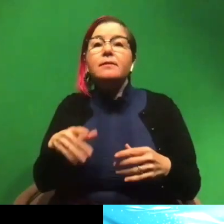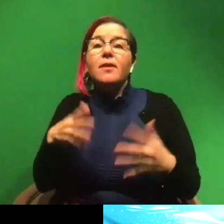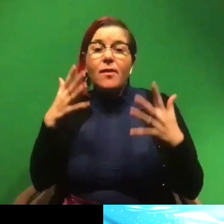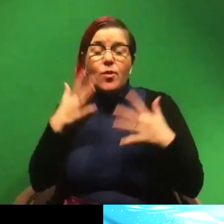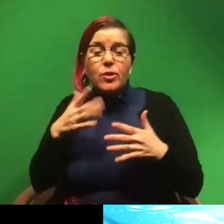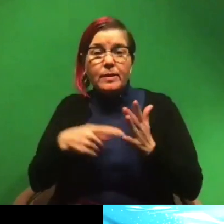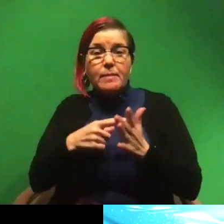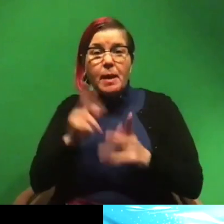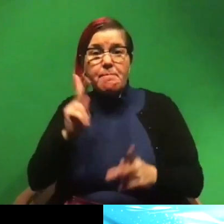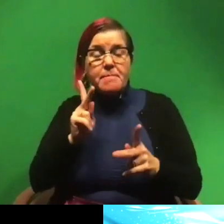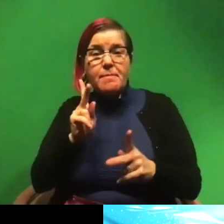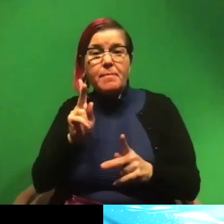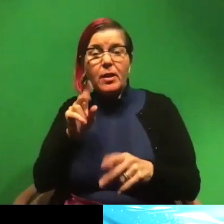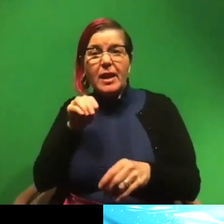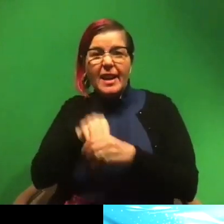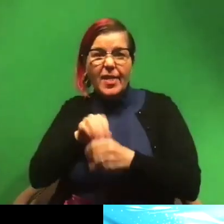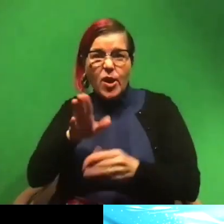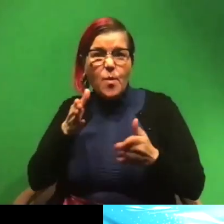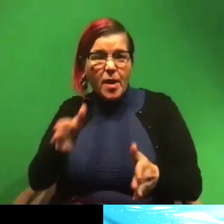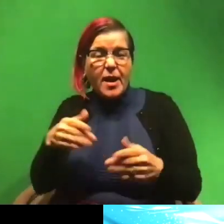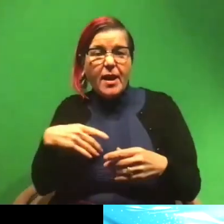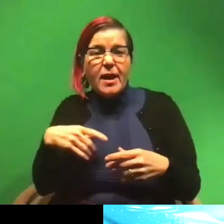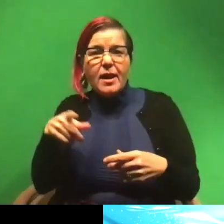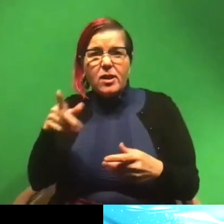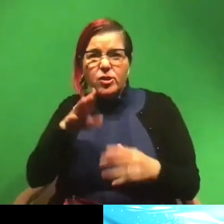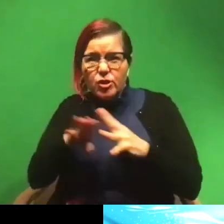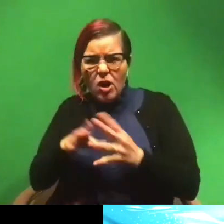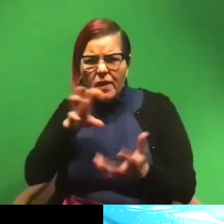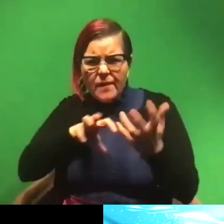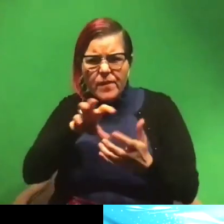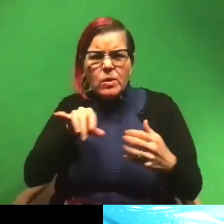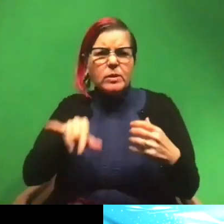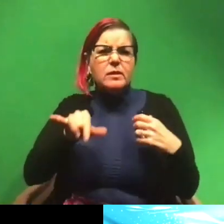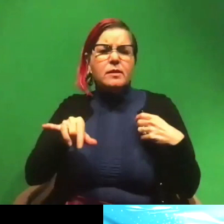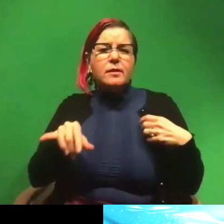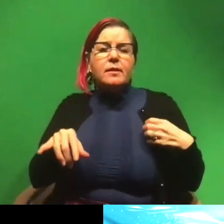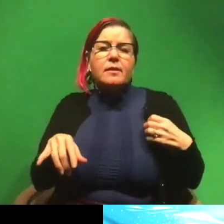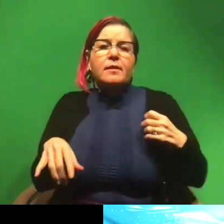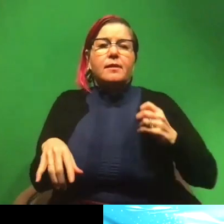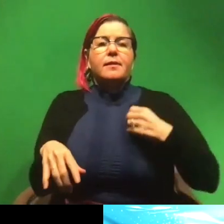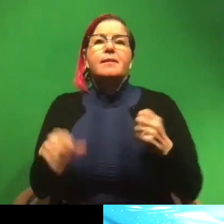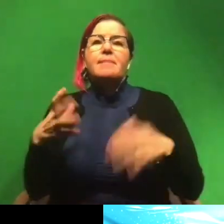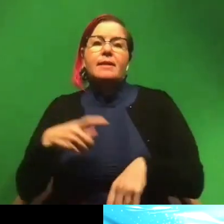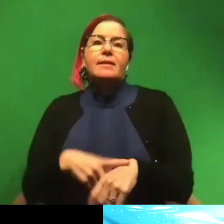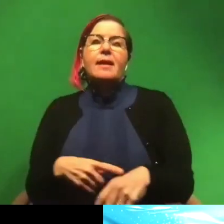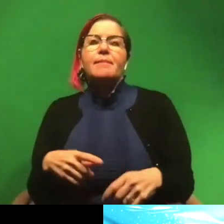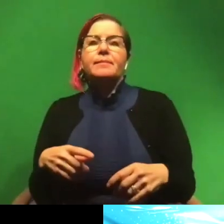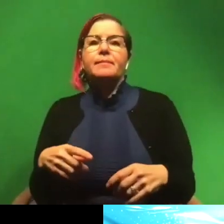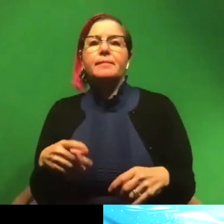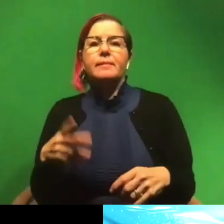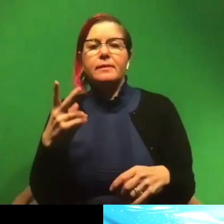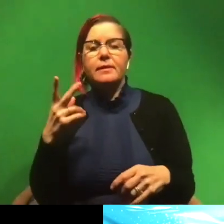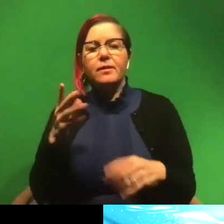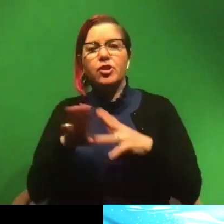get in their path and they get confused. Uh, and so a lot of times whenever we have a shark